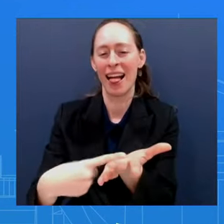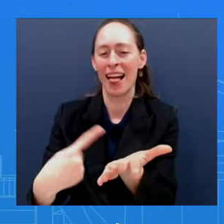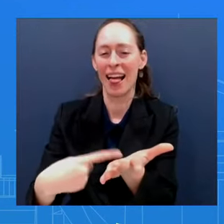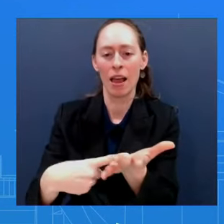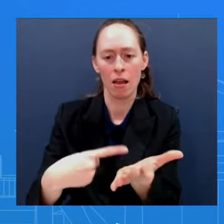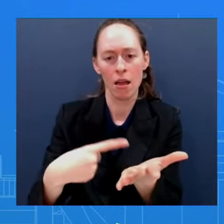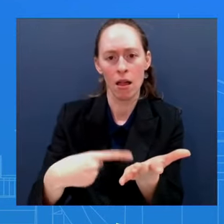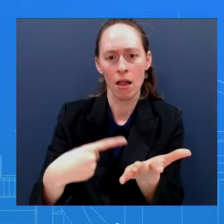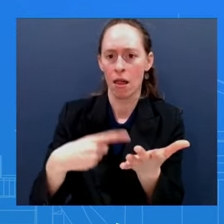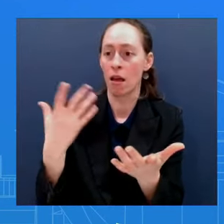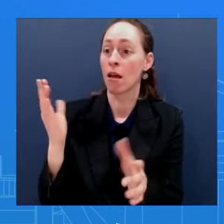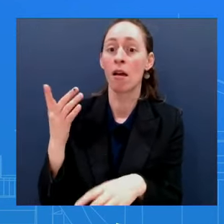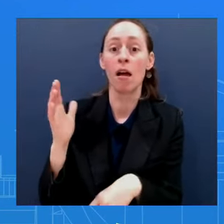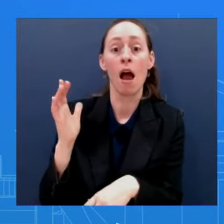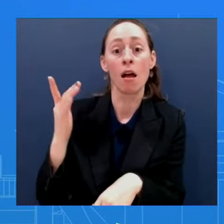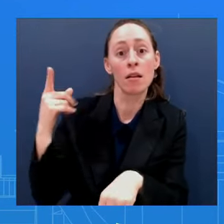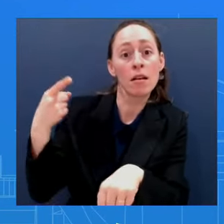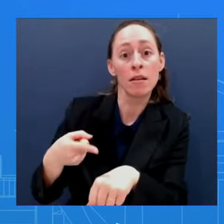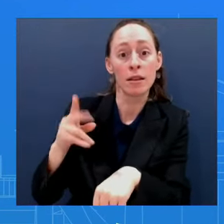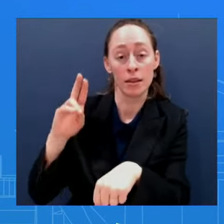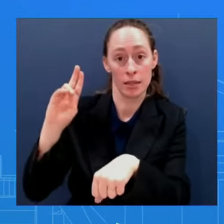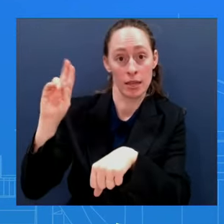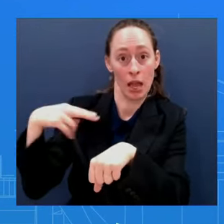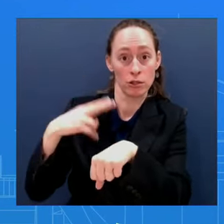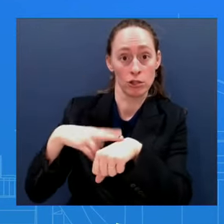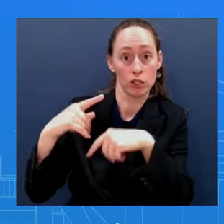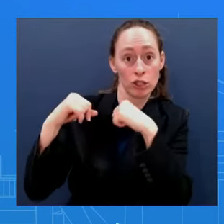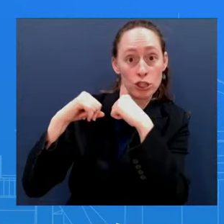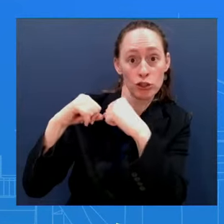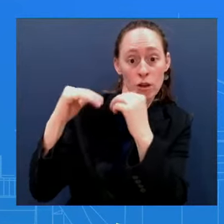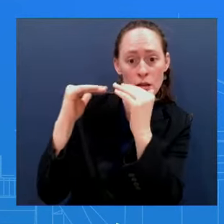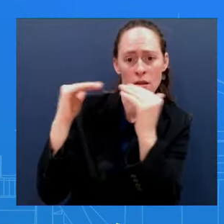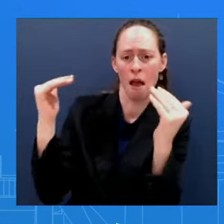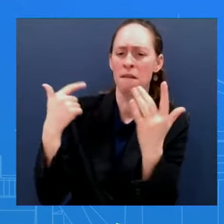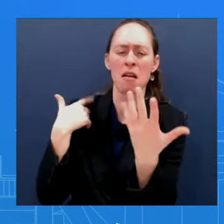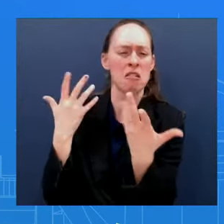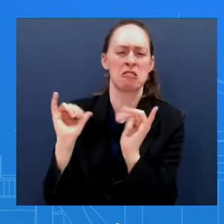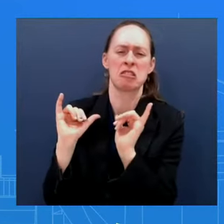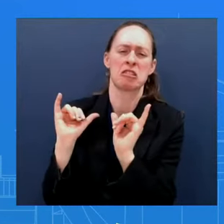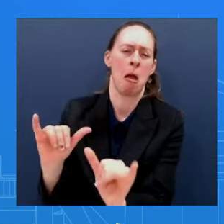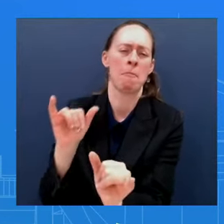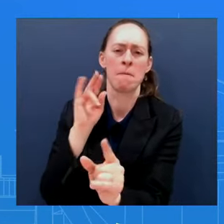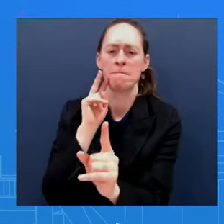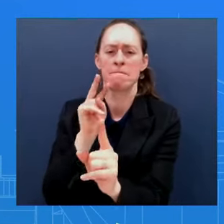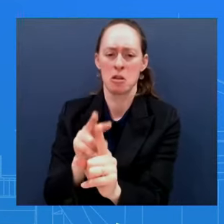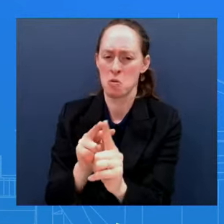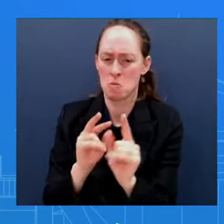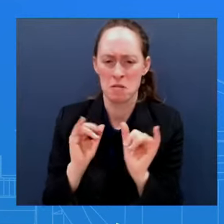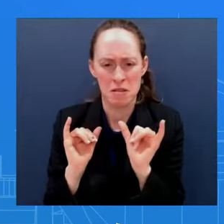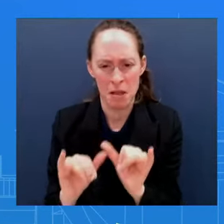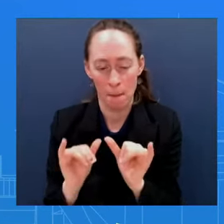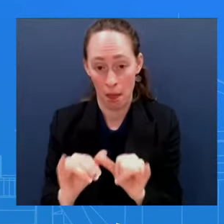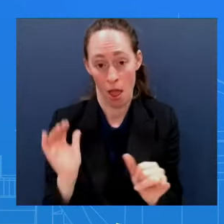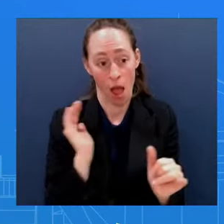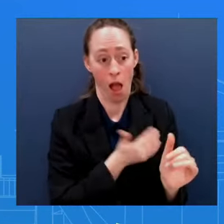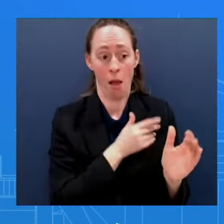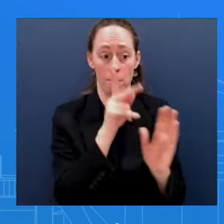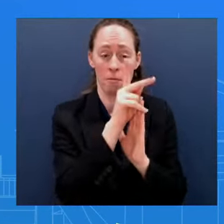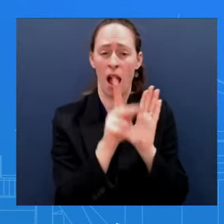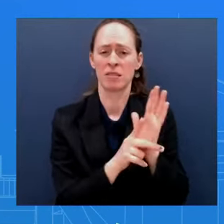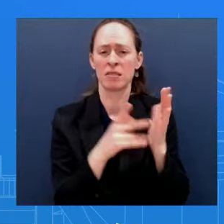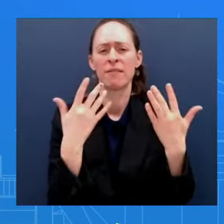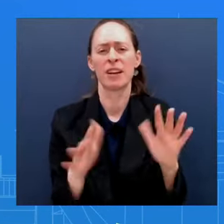the NSC's perspective About the use of TikTok on government devices That policy is still in place But surely there must have been some conversation Between